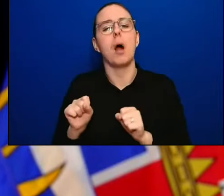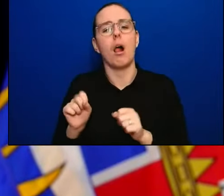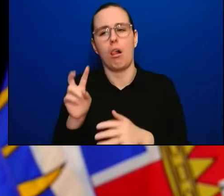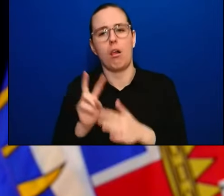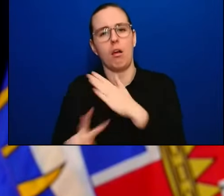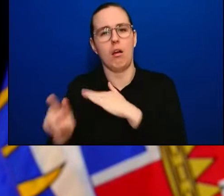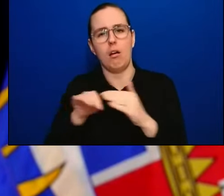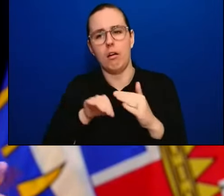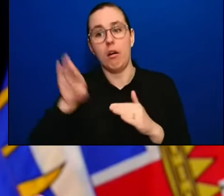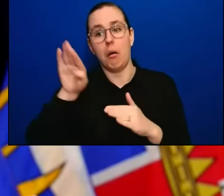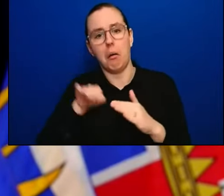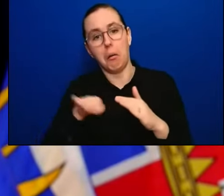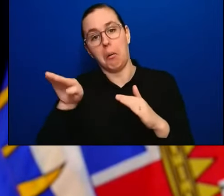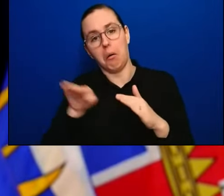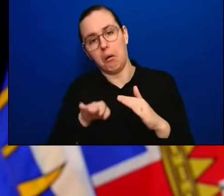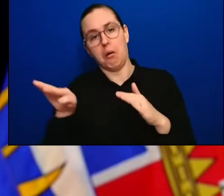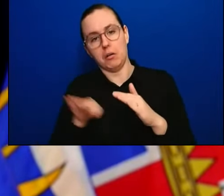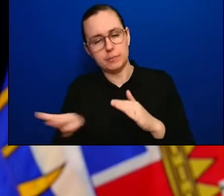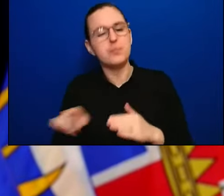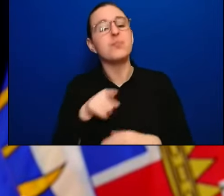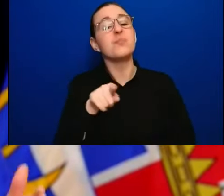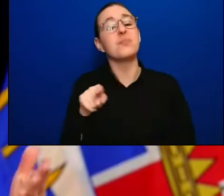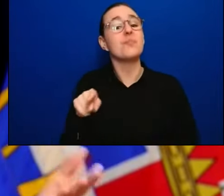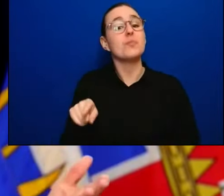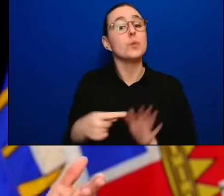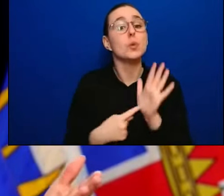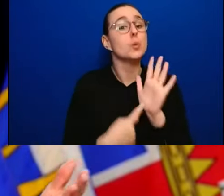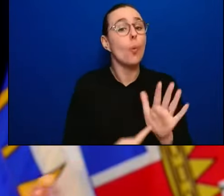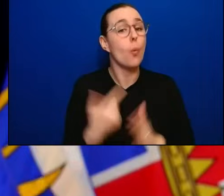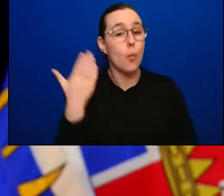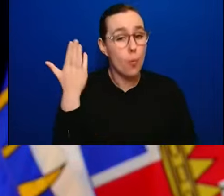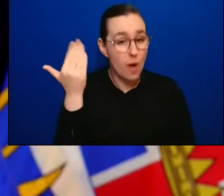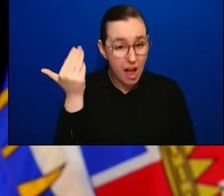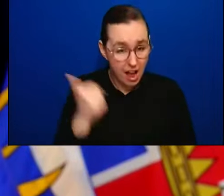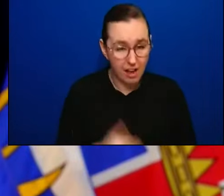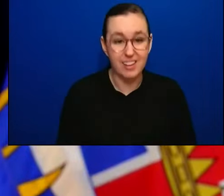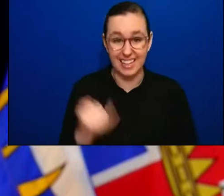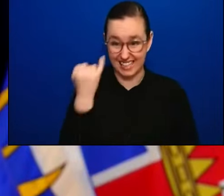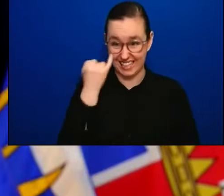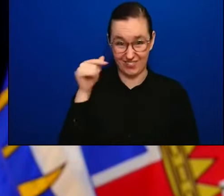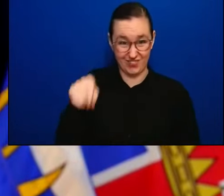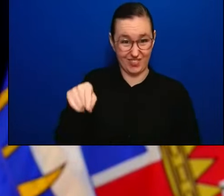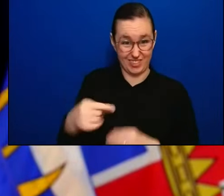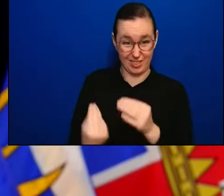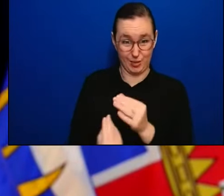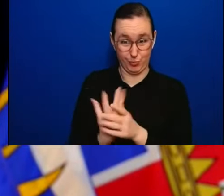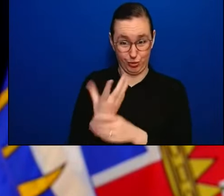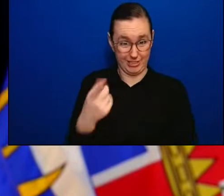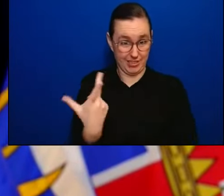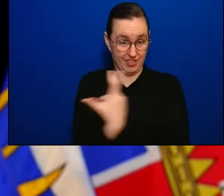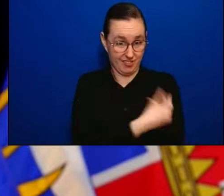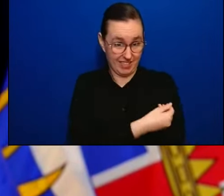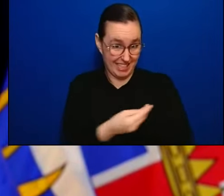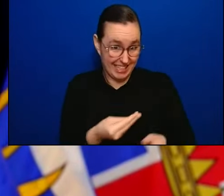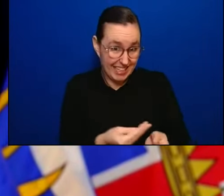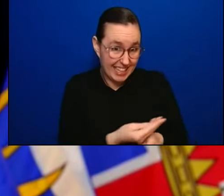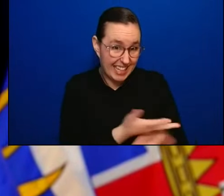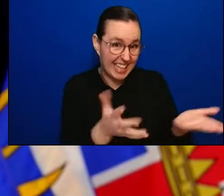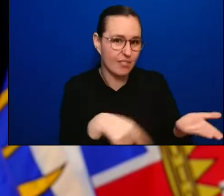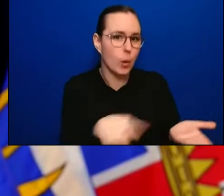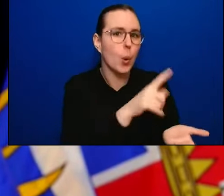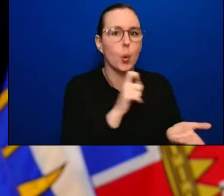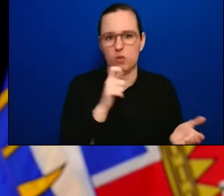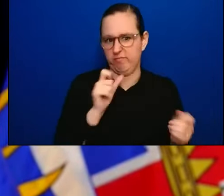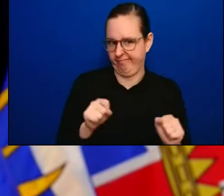booster dose to those who are more likely to be hospitalised can affect that. The measures that we all take to check